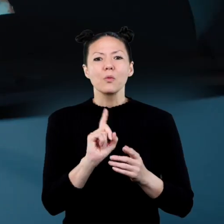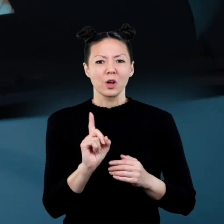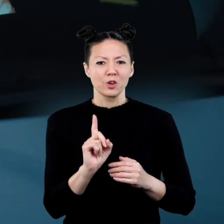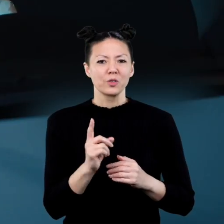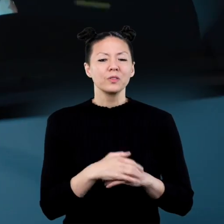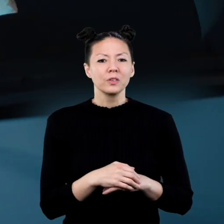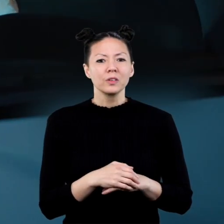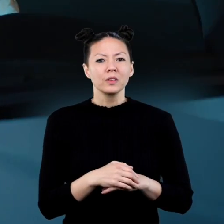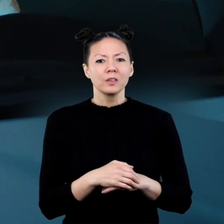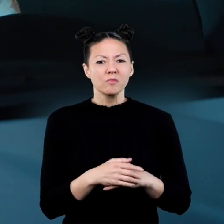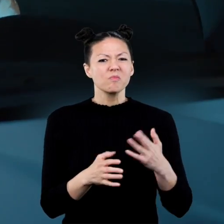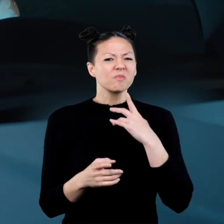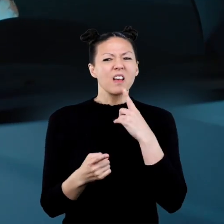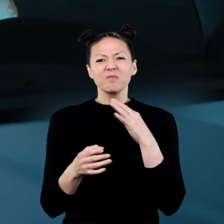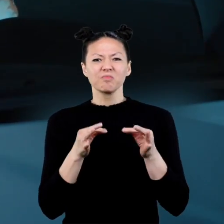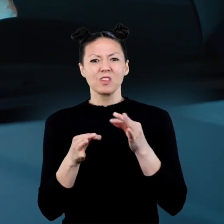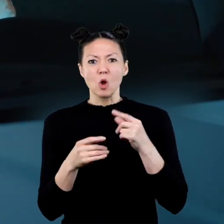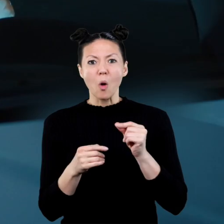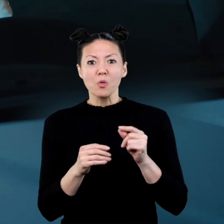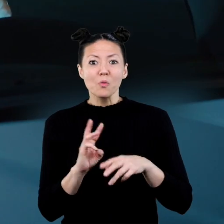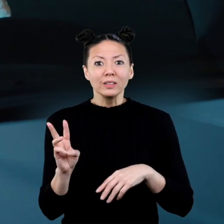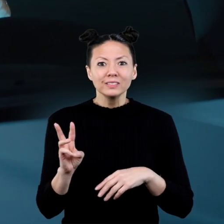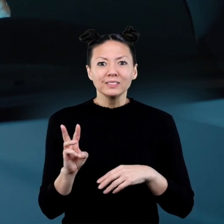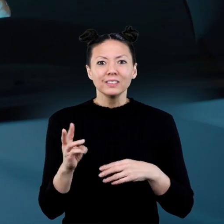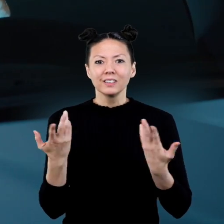Turn west onto Water Street.